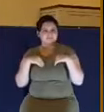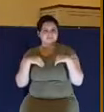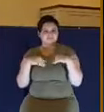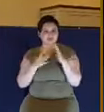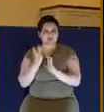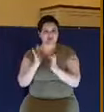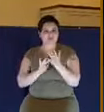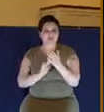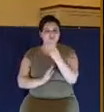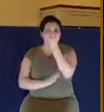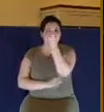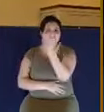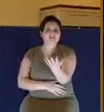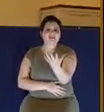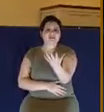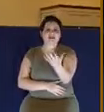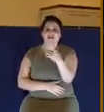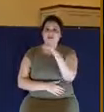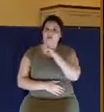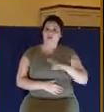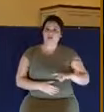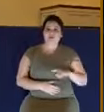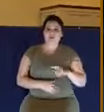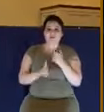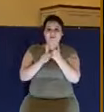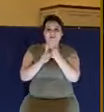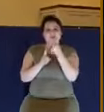that the Lord of glory, Jesus, died for you on the cross.